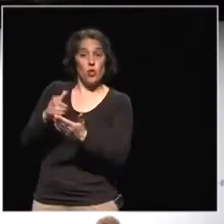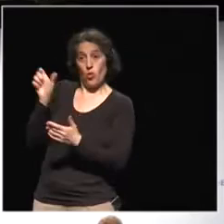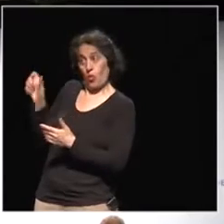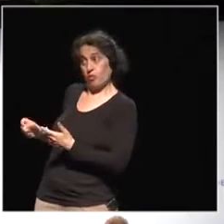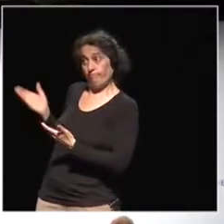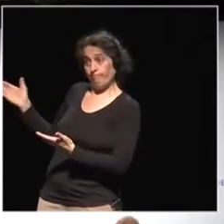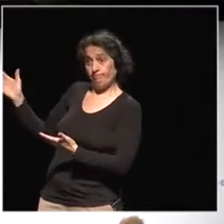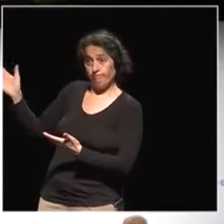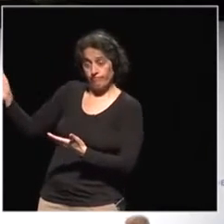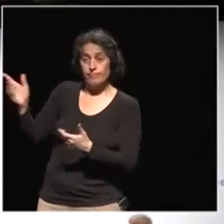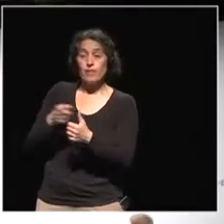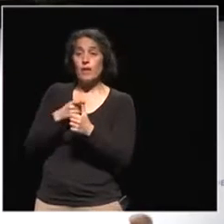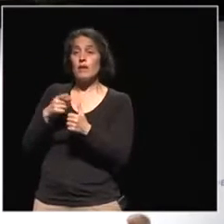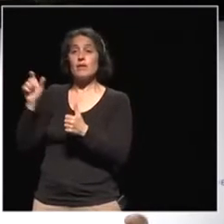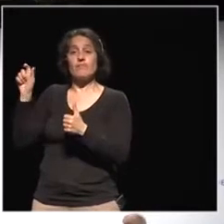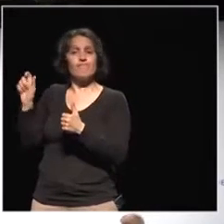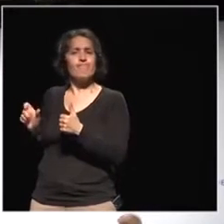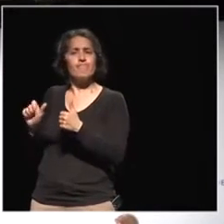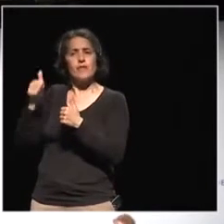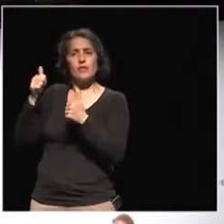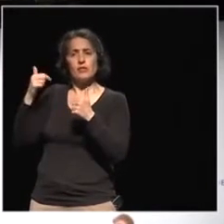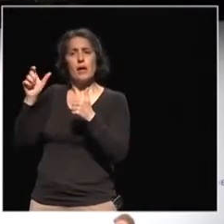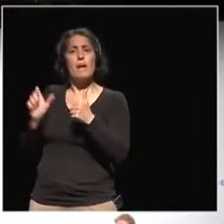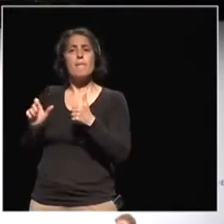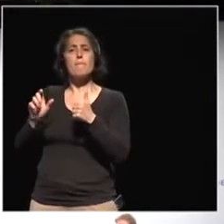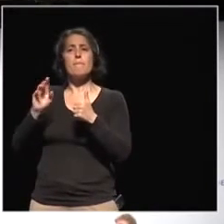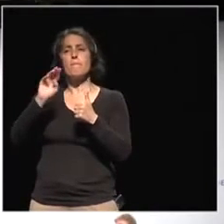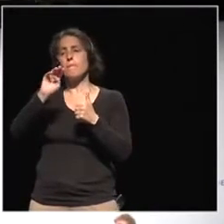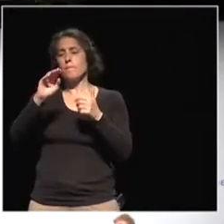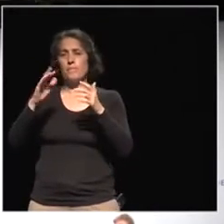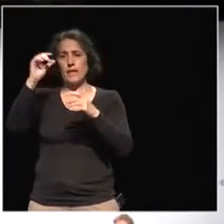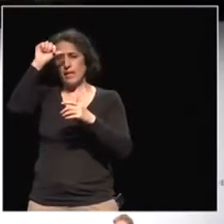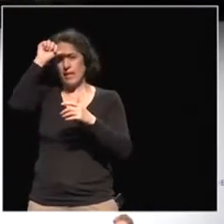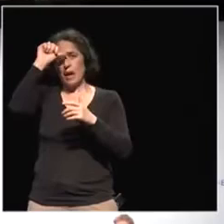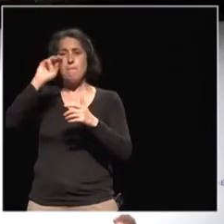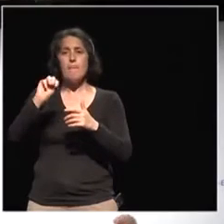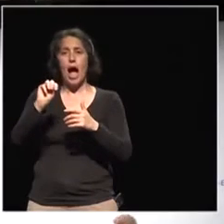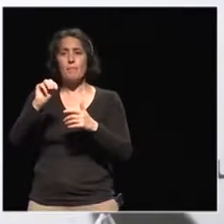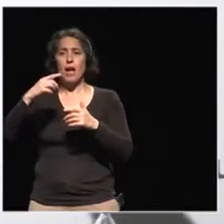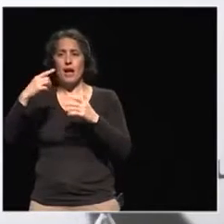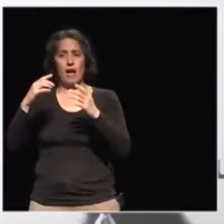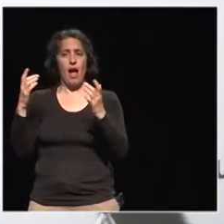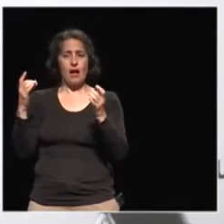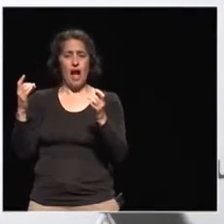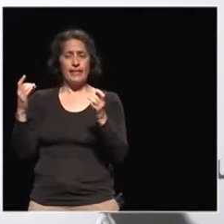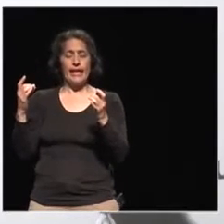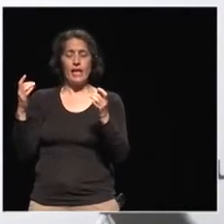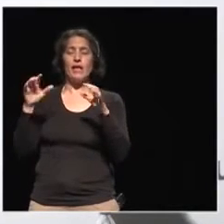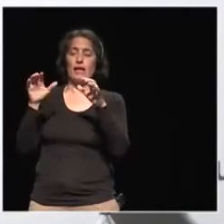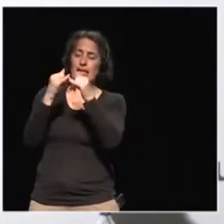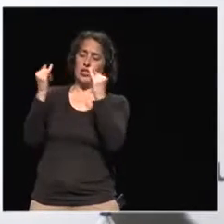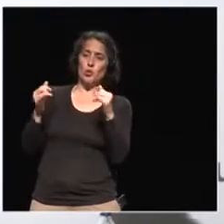Durayapa from the Mahatma Gandhi Institute for Education for Peace and Sustainable Development, which is a